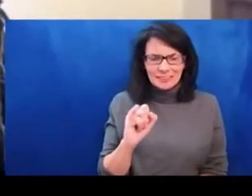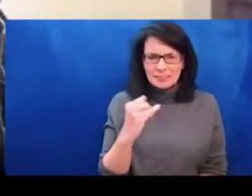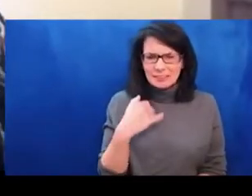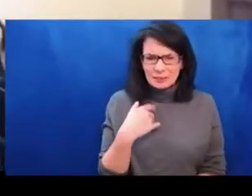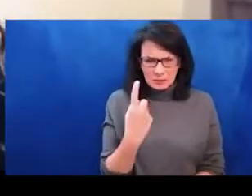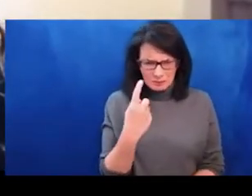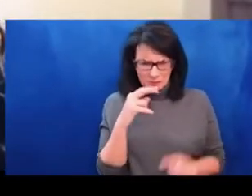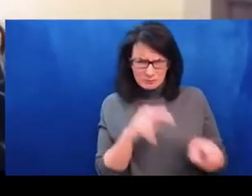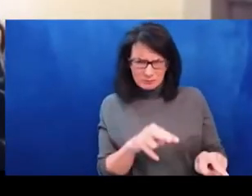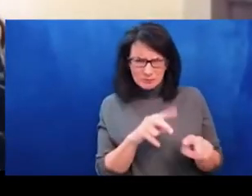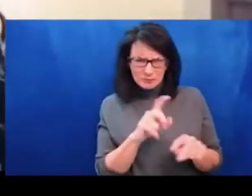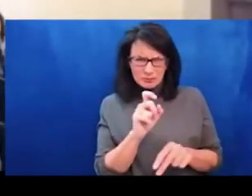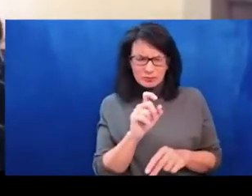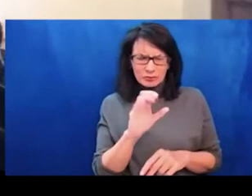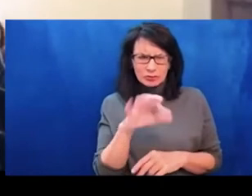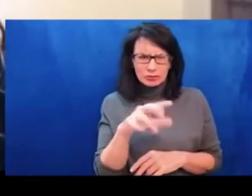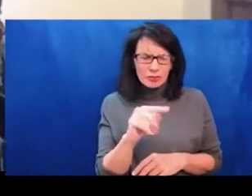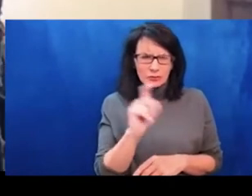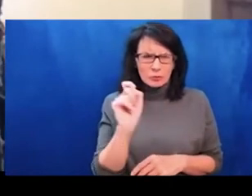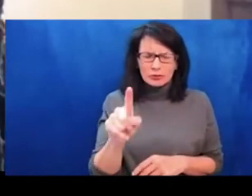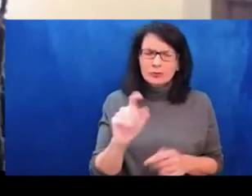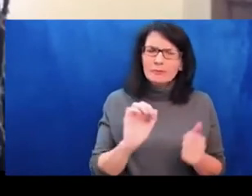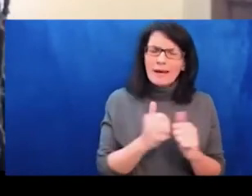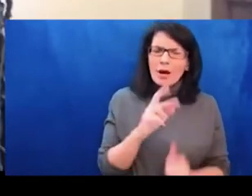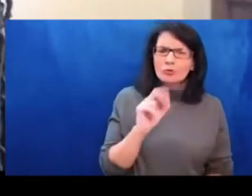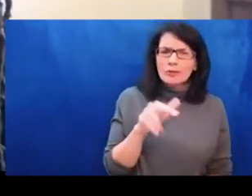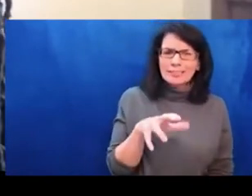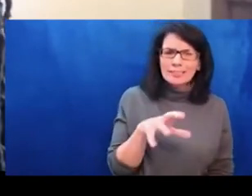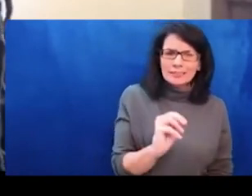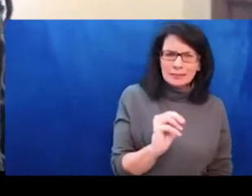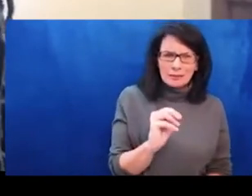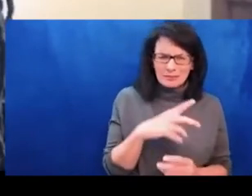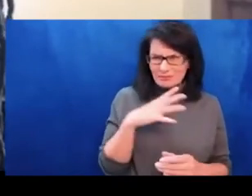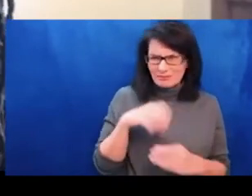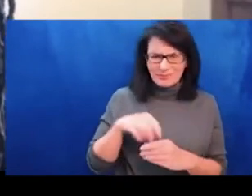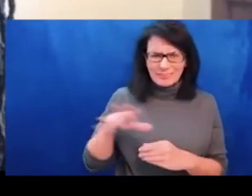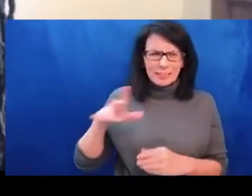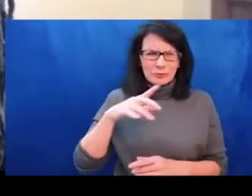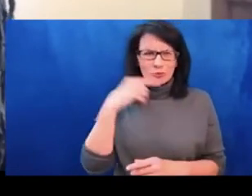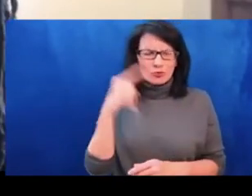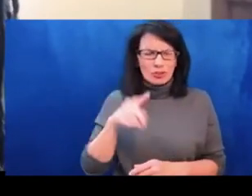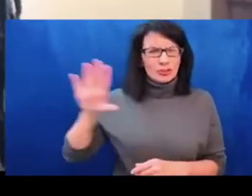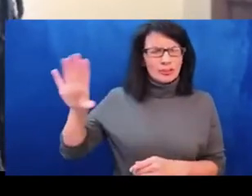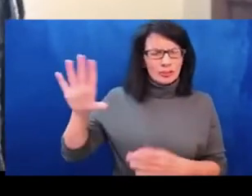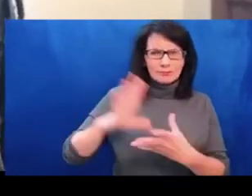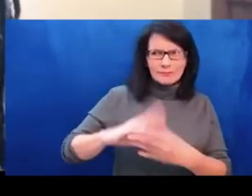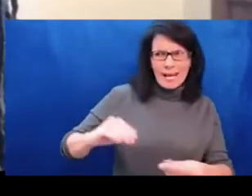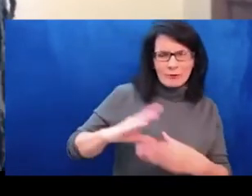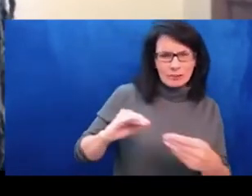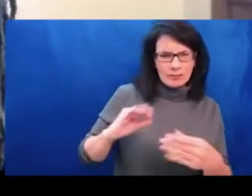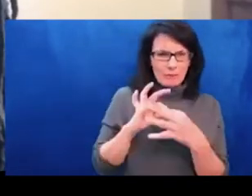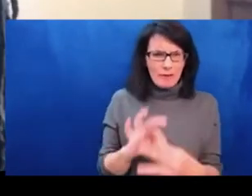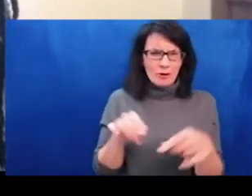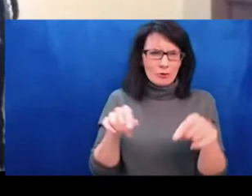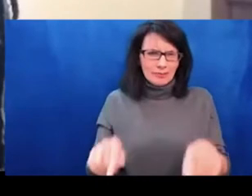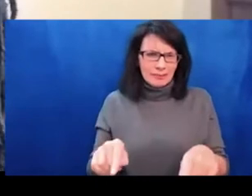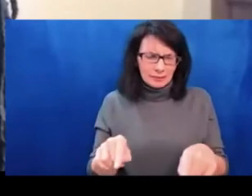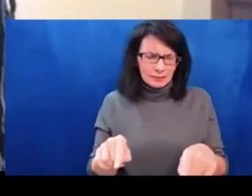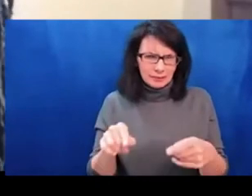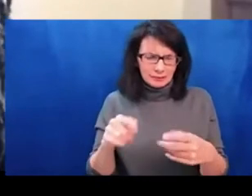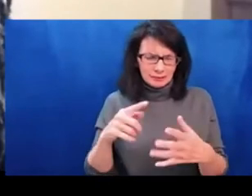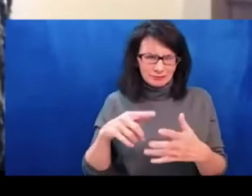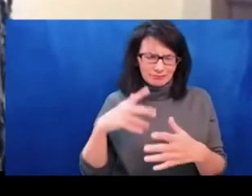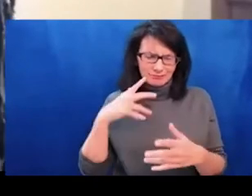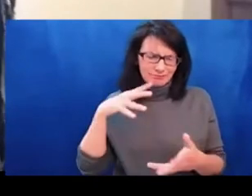wasn't completely anti-imperialist. And so again, we have to complicate a lot of these singular understandings and